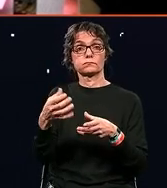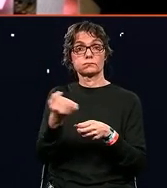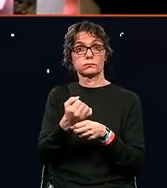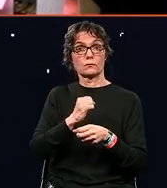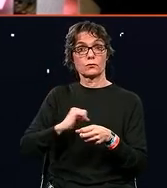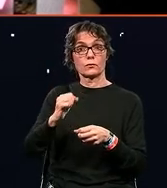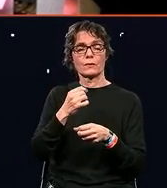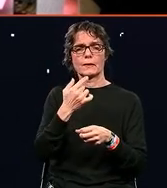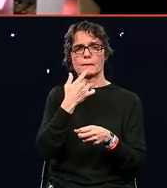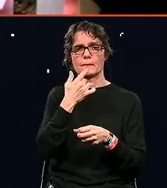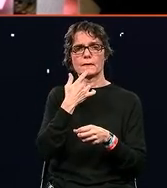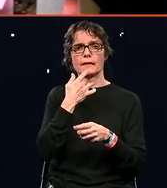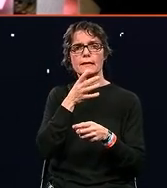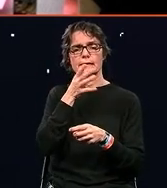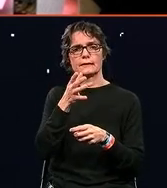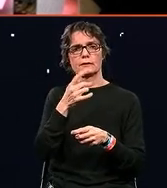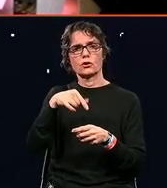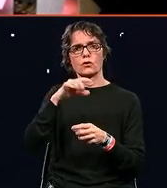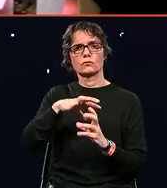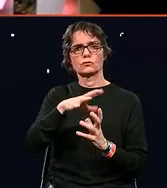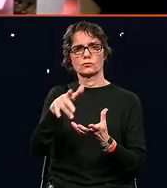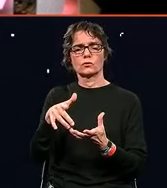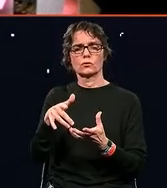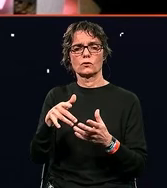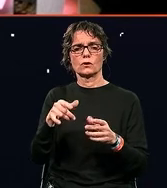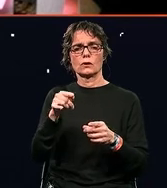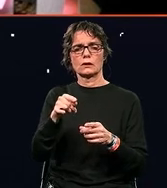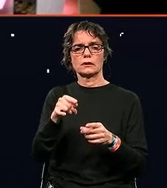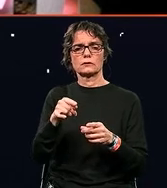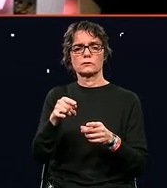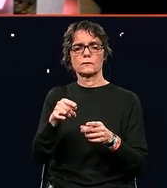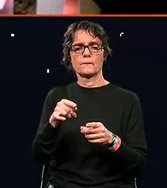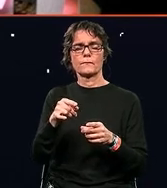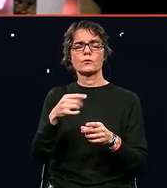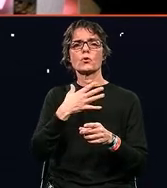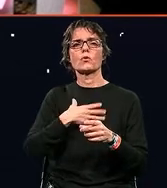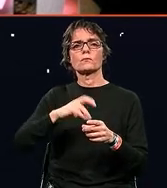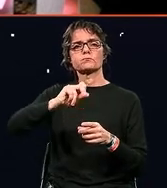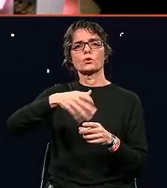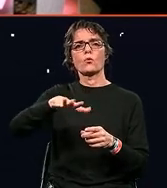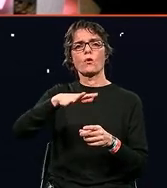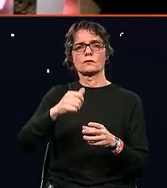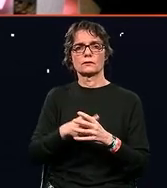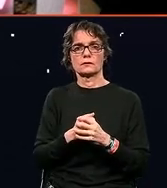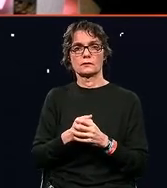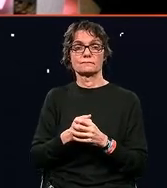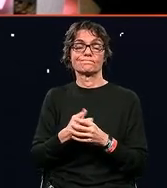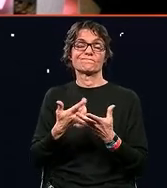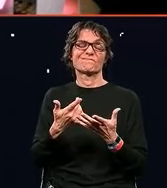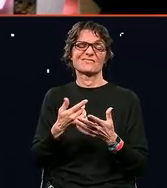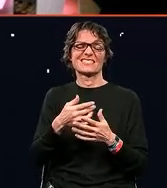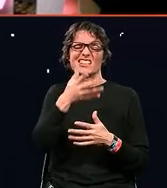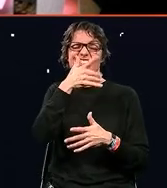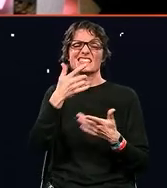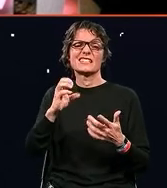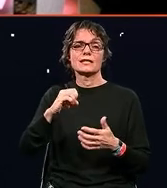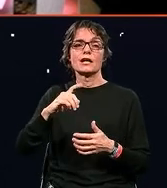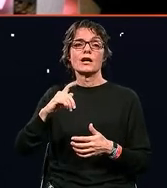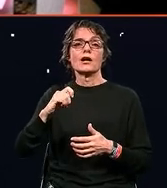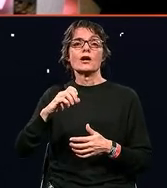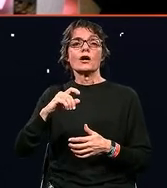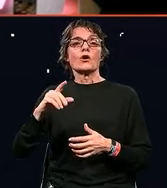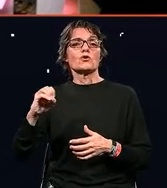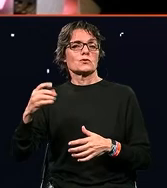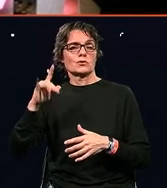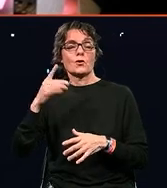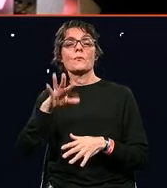I said, where in the world would you like to have an office? Unfortunately, the answer was not Oslo. And they